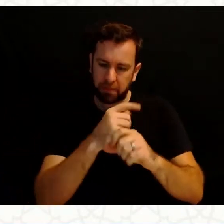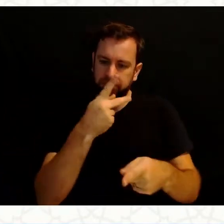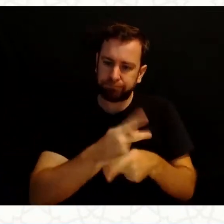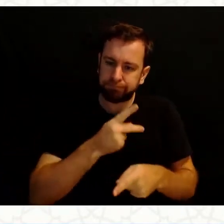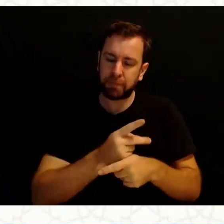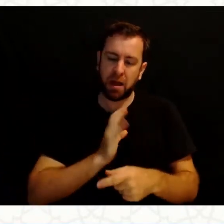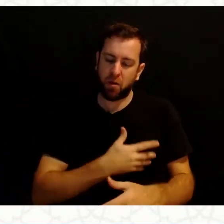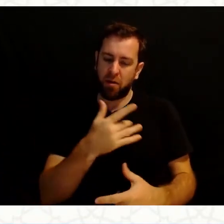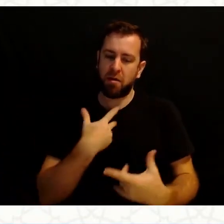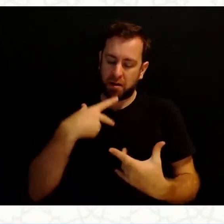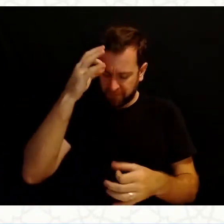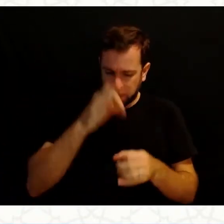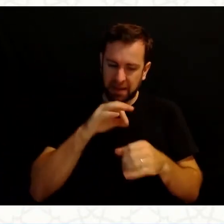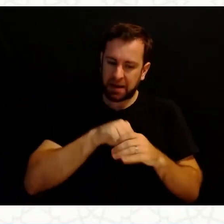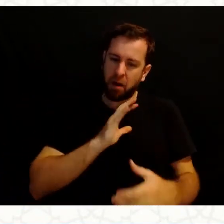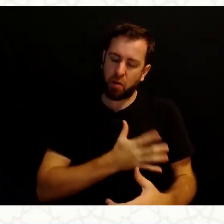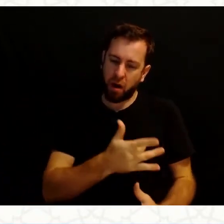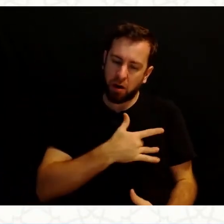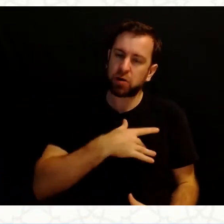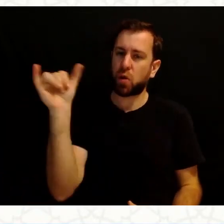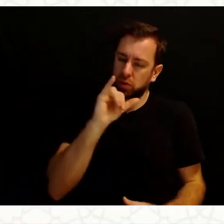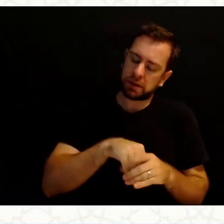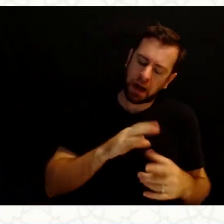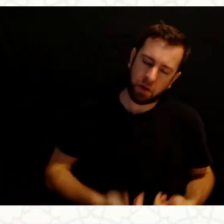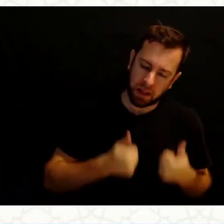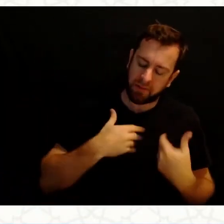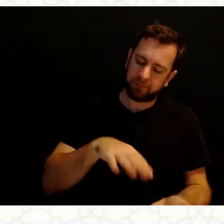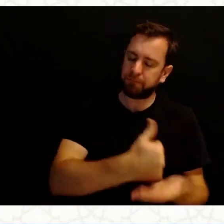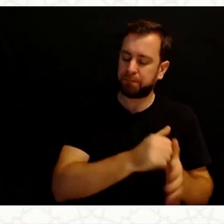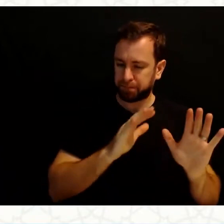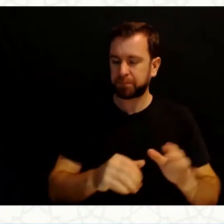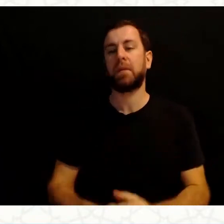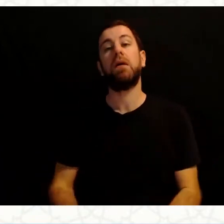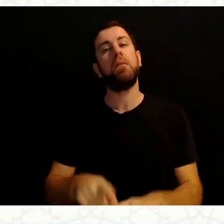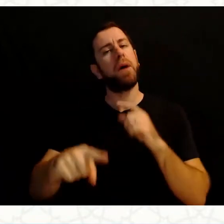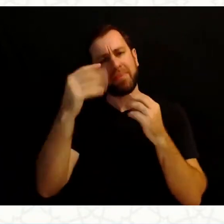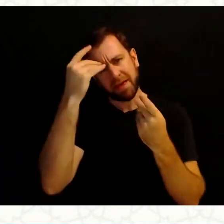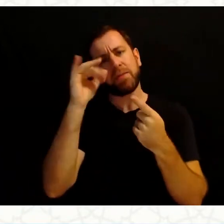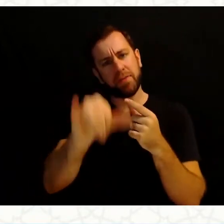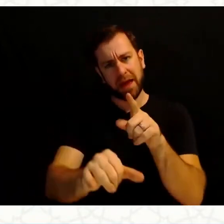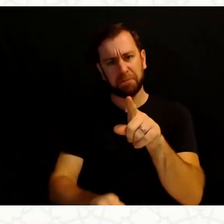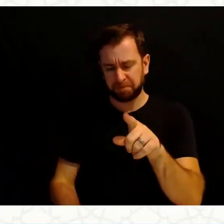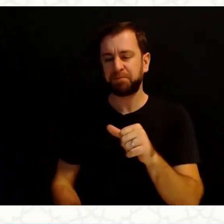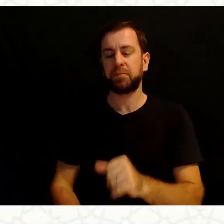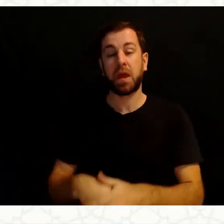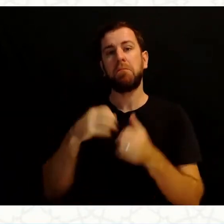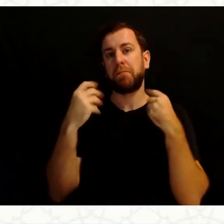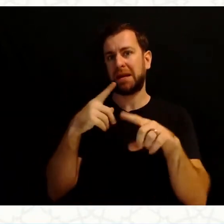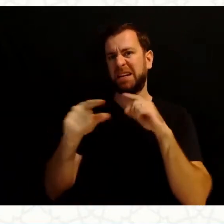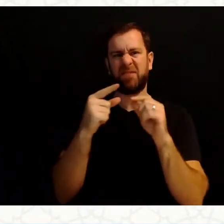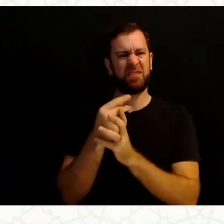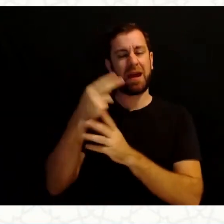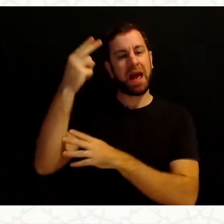always and forever, Allahumma ameen. But think about that. And there are many ahadith, and one famous